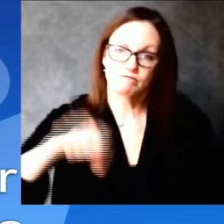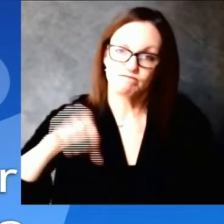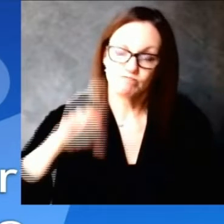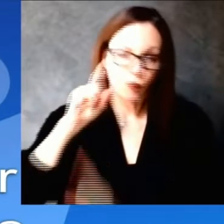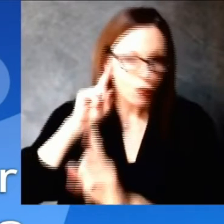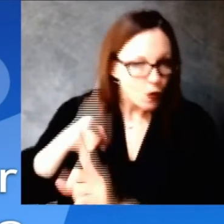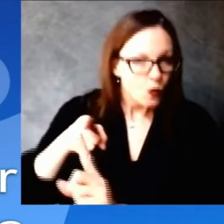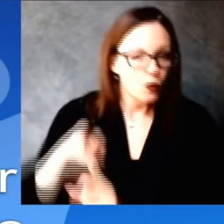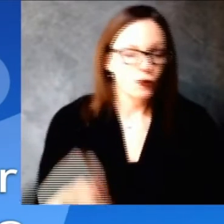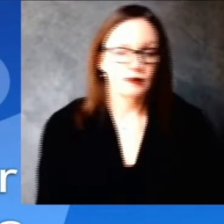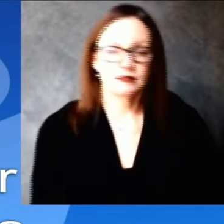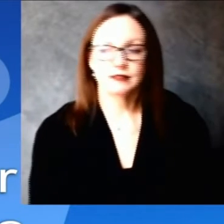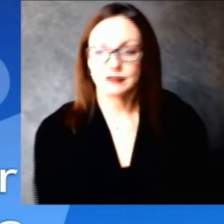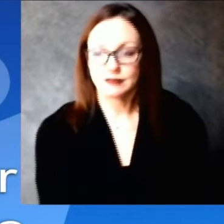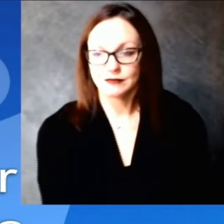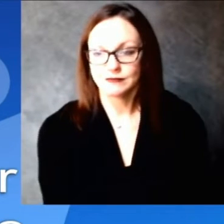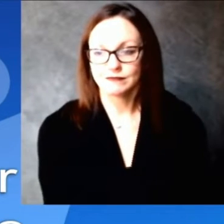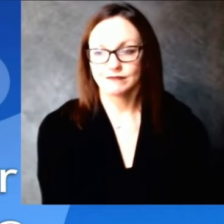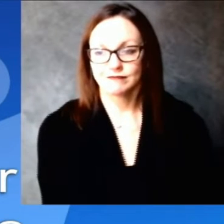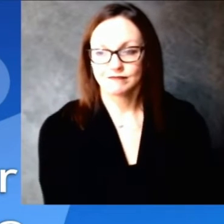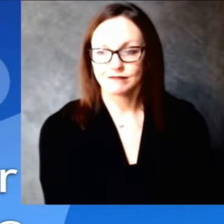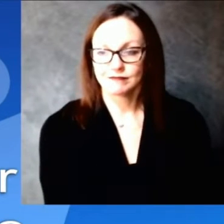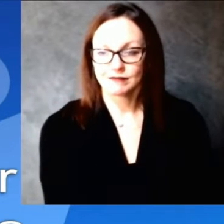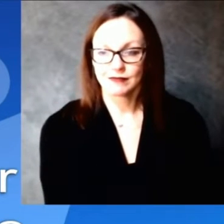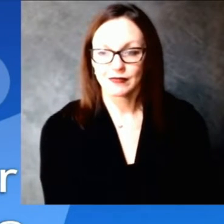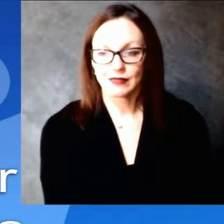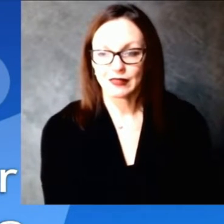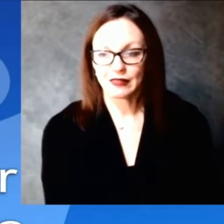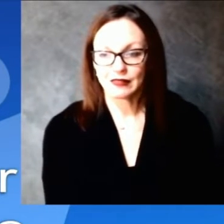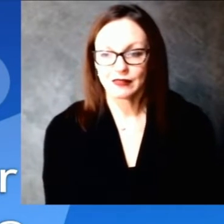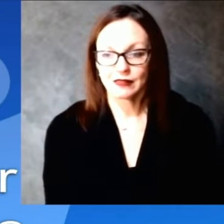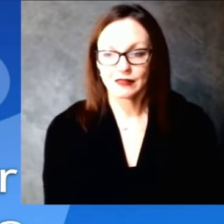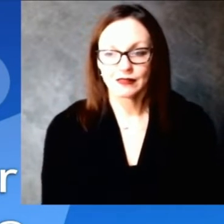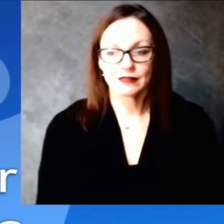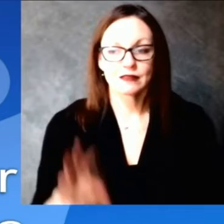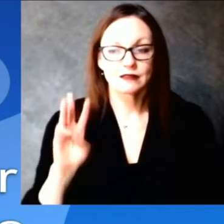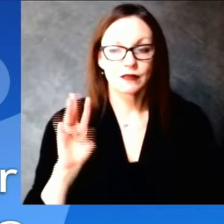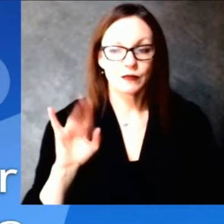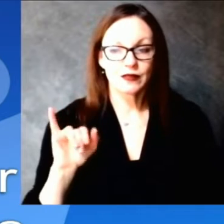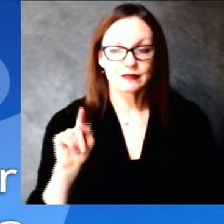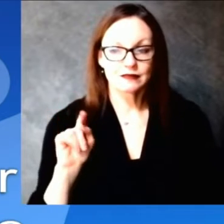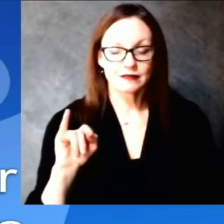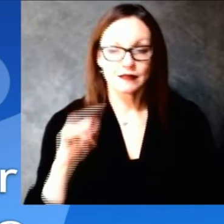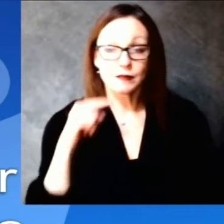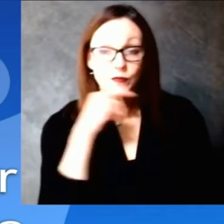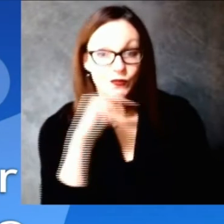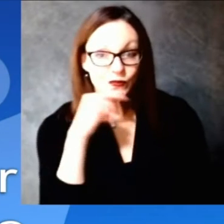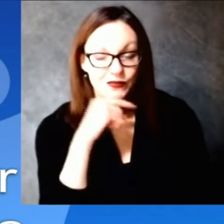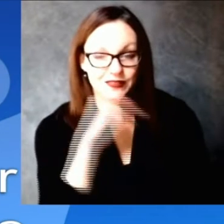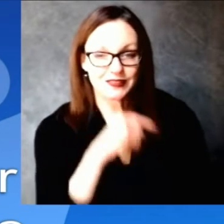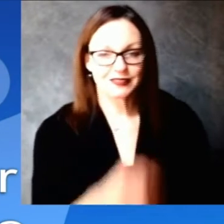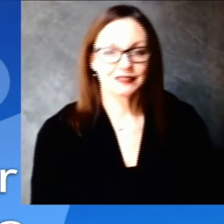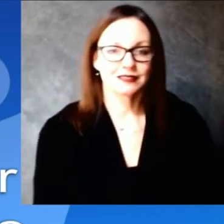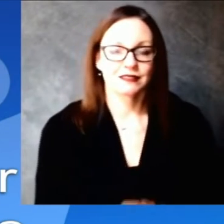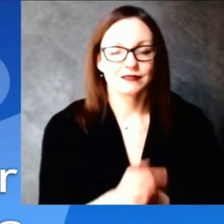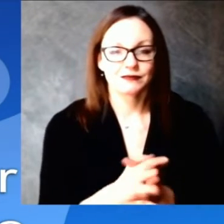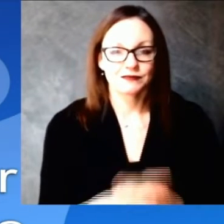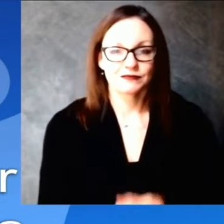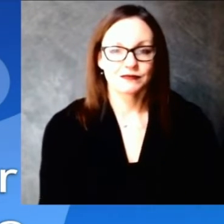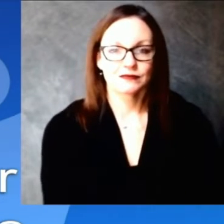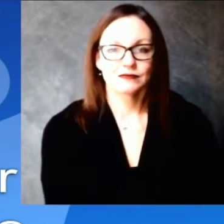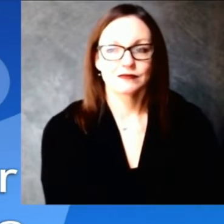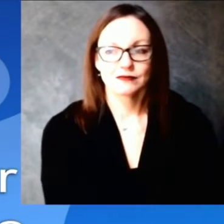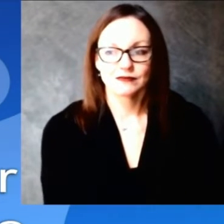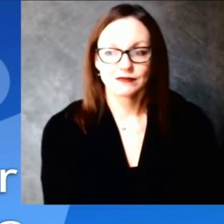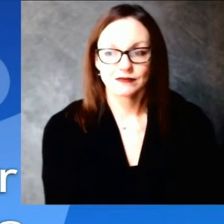hi just following up on the conversation about dhs trying to prioritize access to the vaccine for those